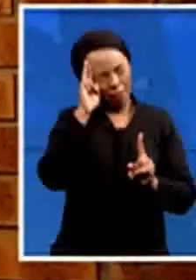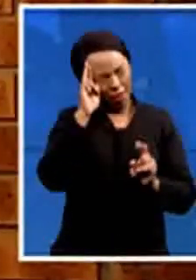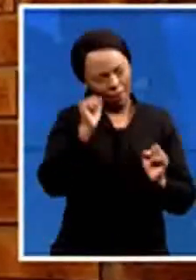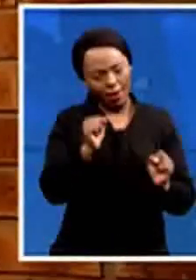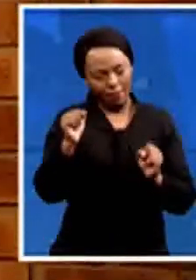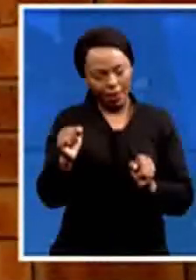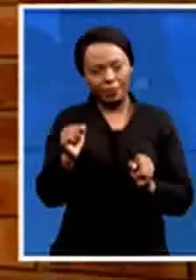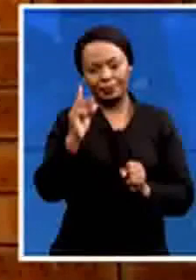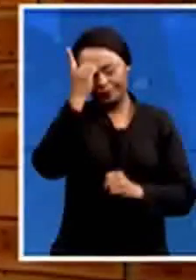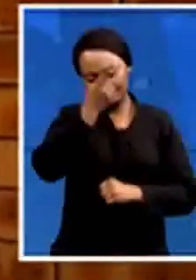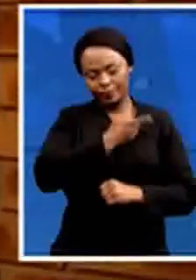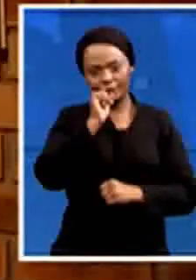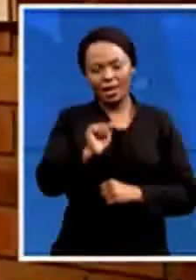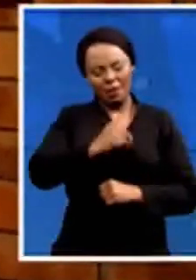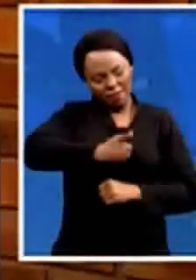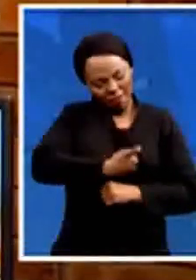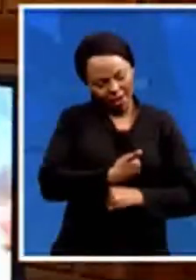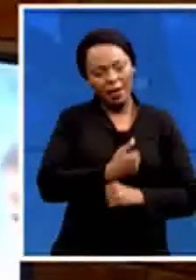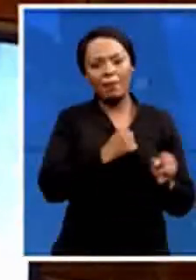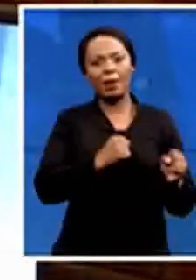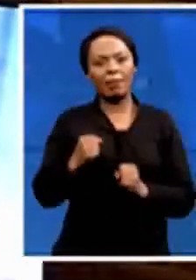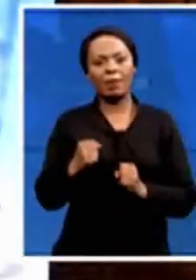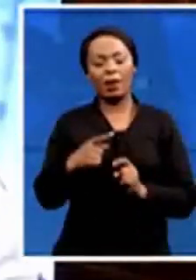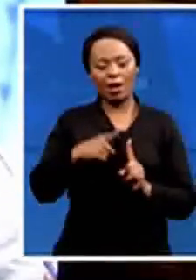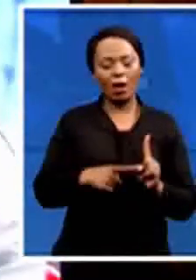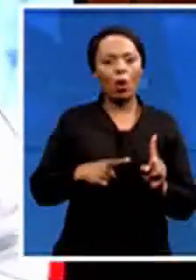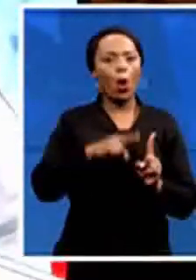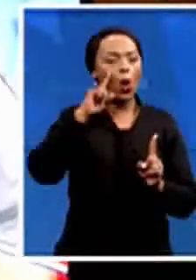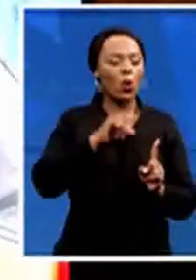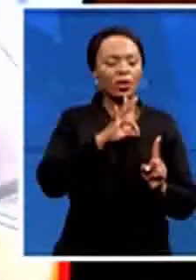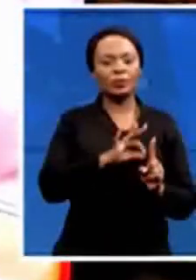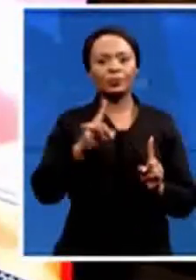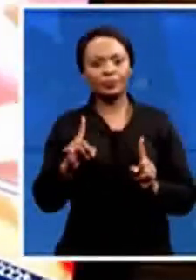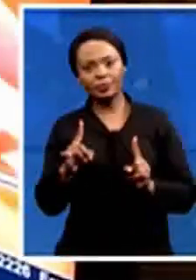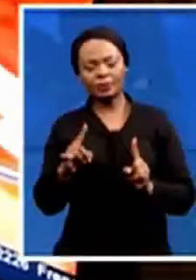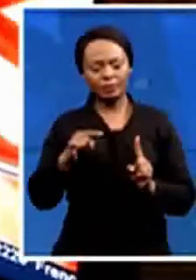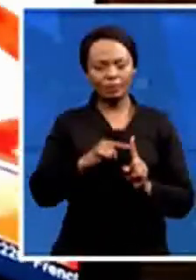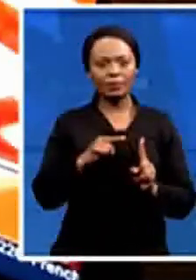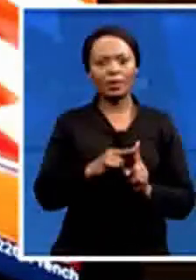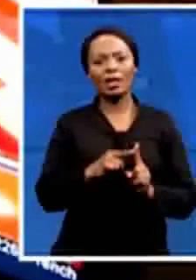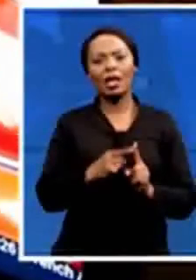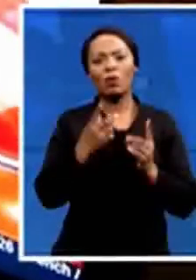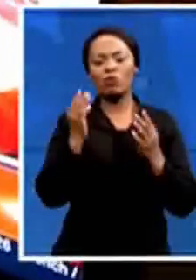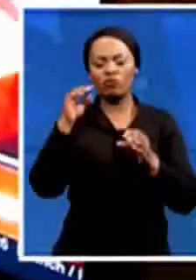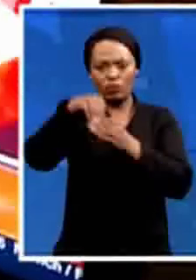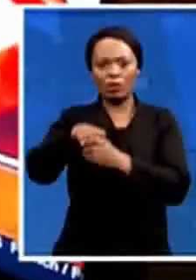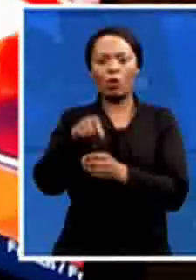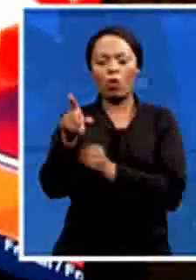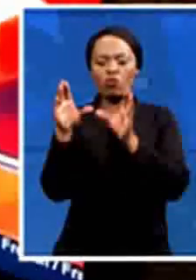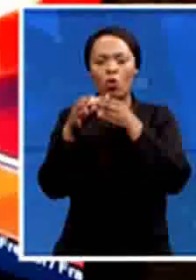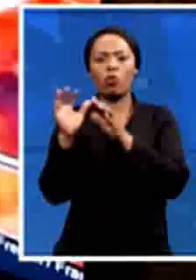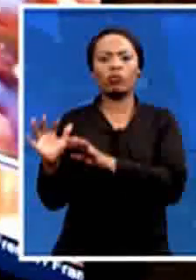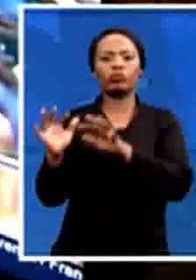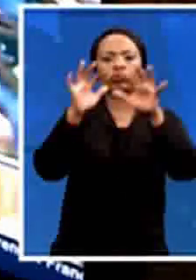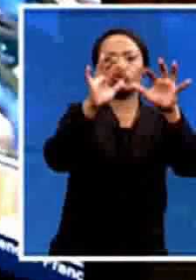was 31 years old during the catastrophe, was one of 115 worshippers who perished. She frequently embarked on